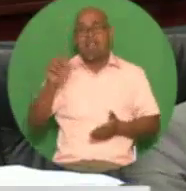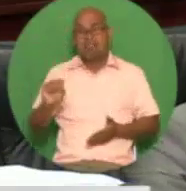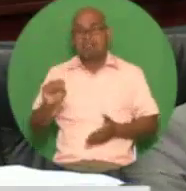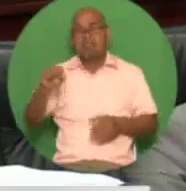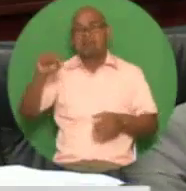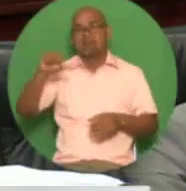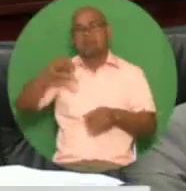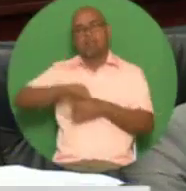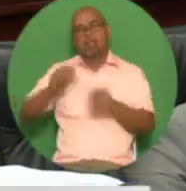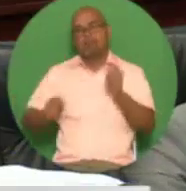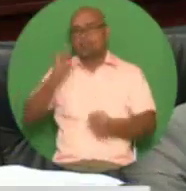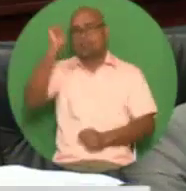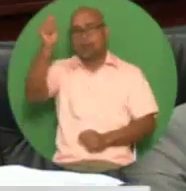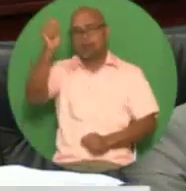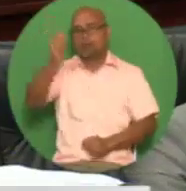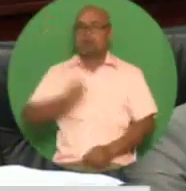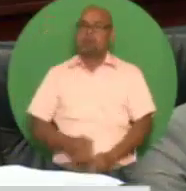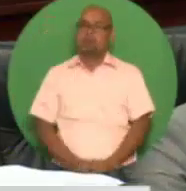2018.